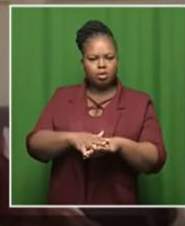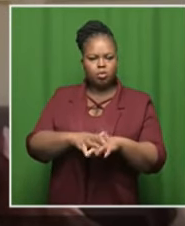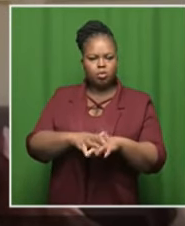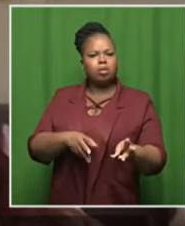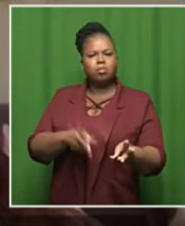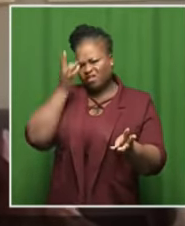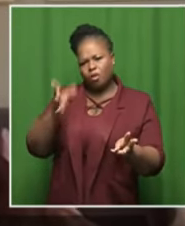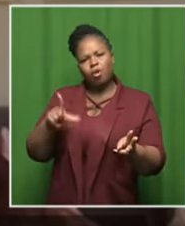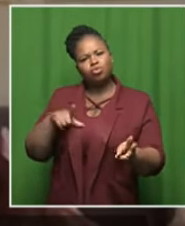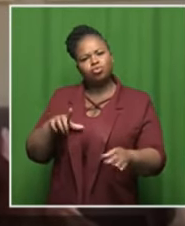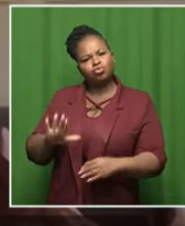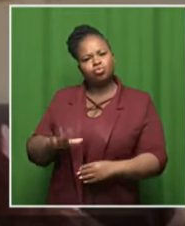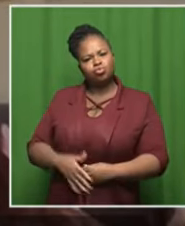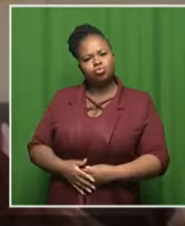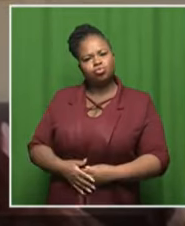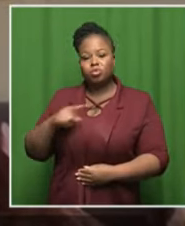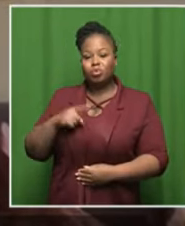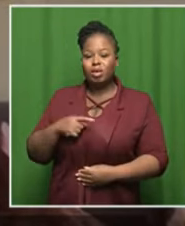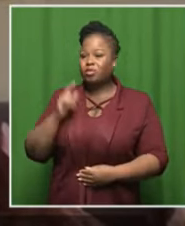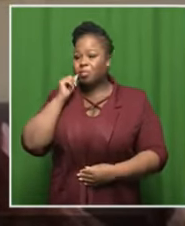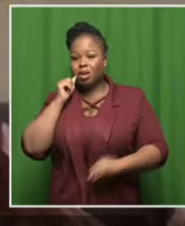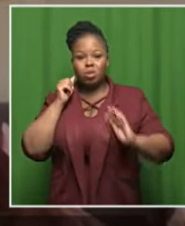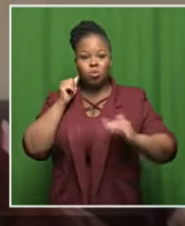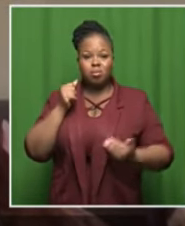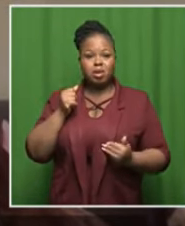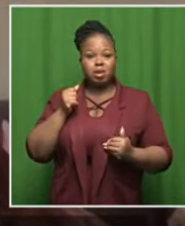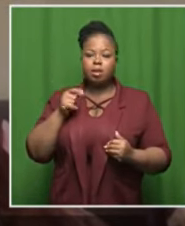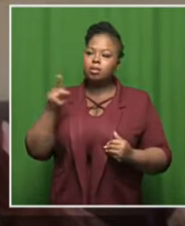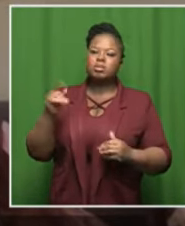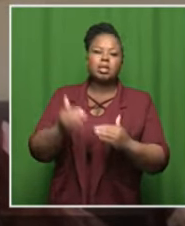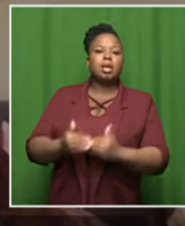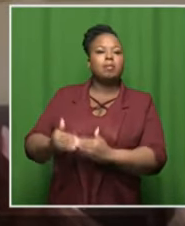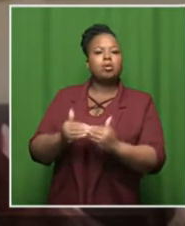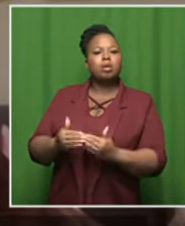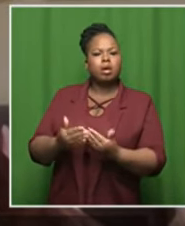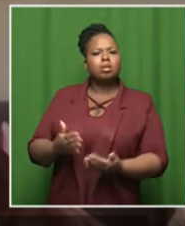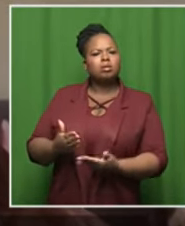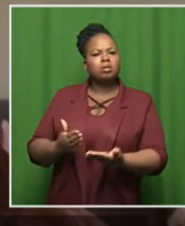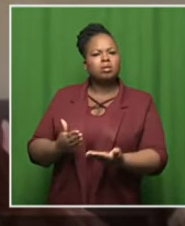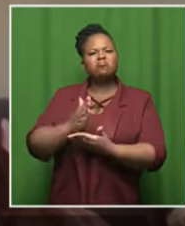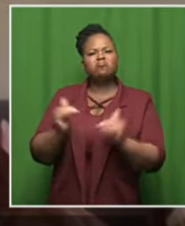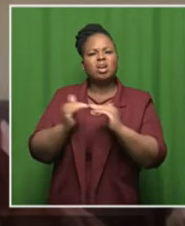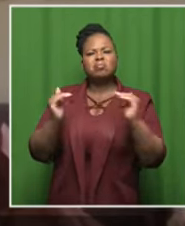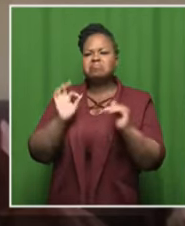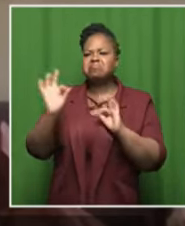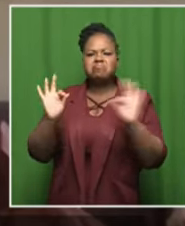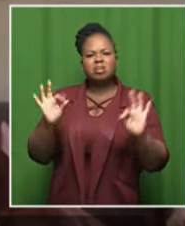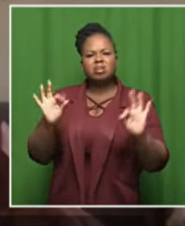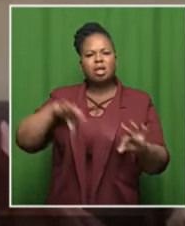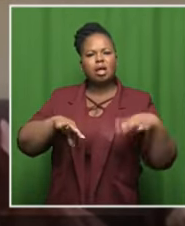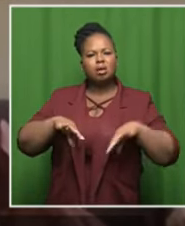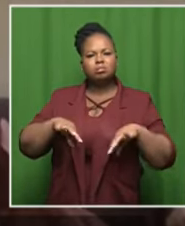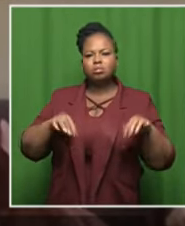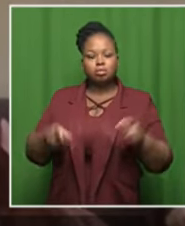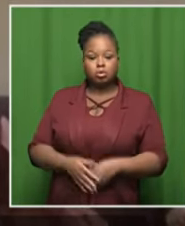i'm going to do for them you know the thing where men and women in america for instance they are getting a right to pay men and women equal you know we should